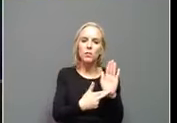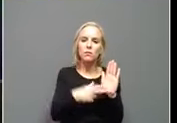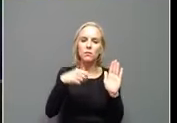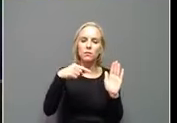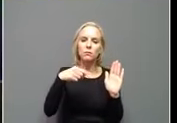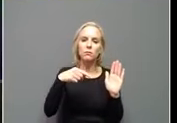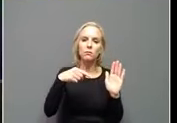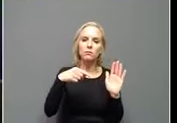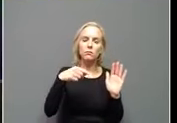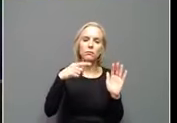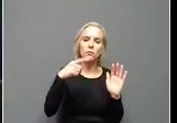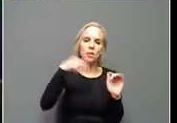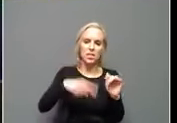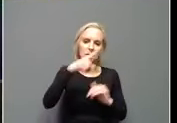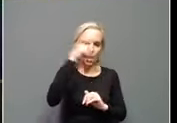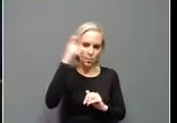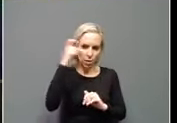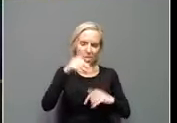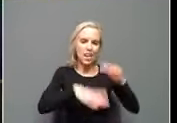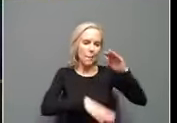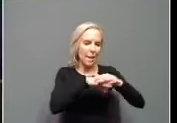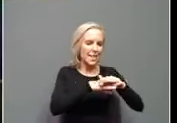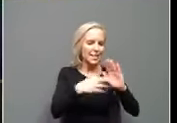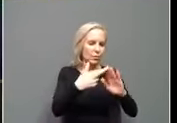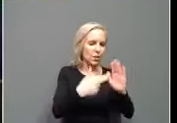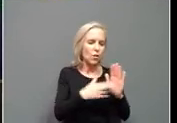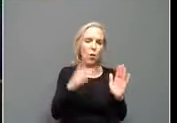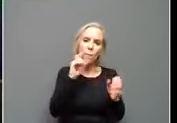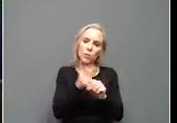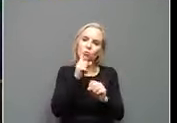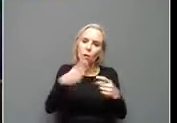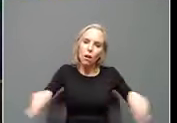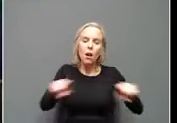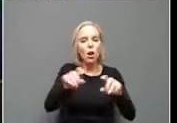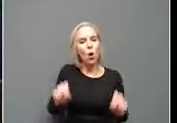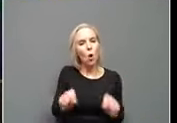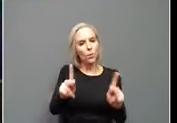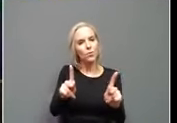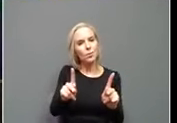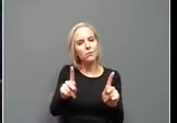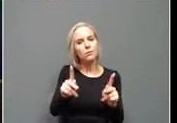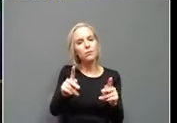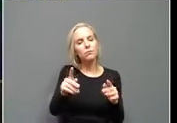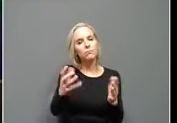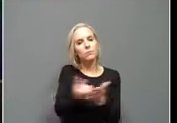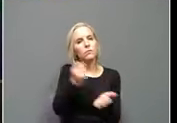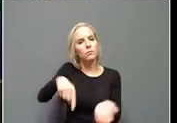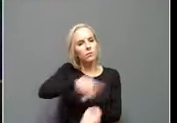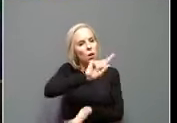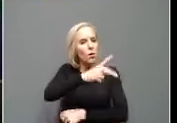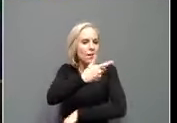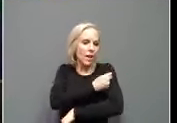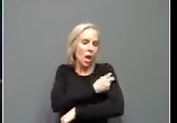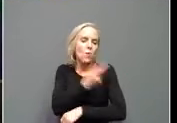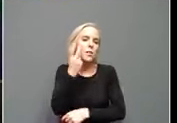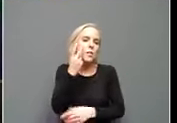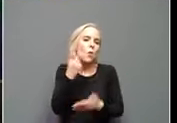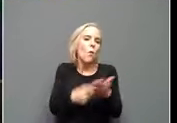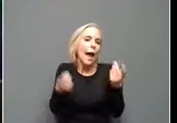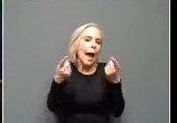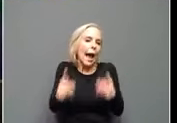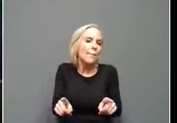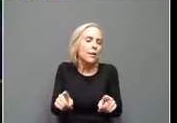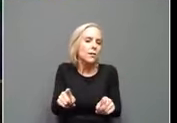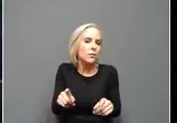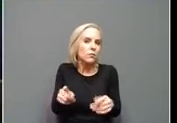Um, it, we want to make sure everybody gets an opportunity, uh, to get vaccinated. I want to see what happens with the 12 to 15